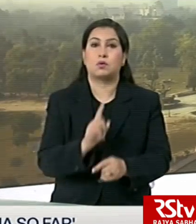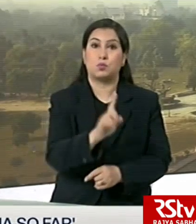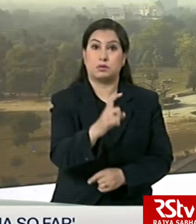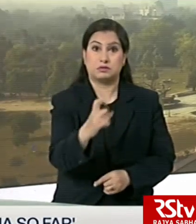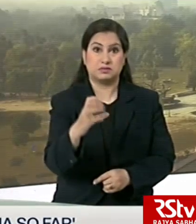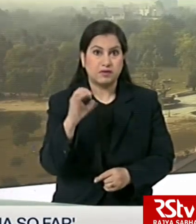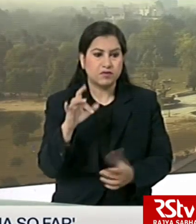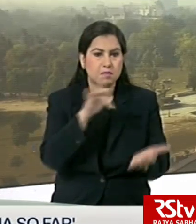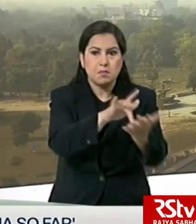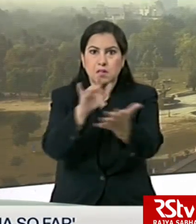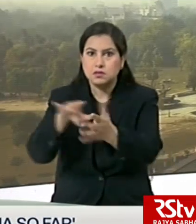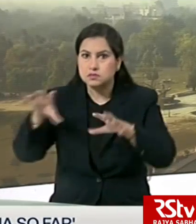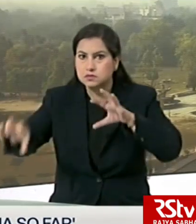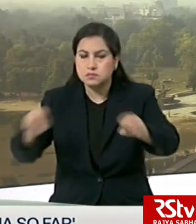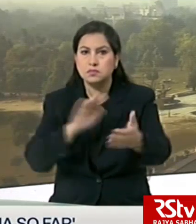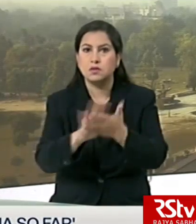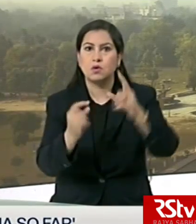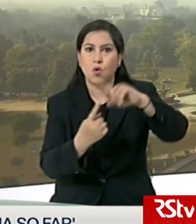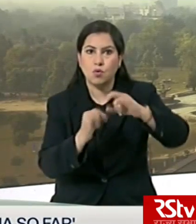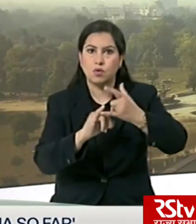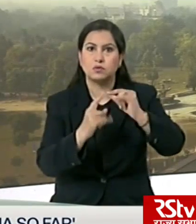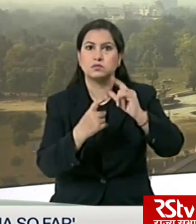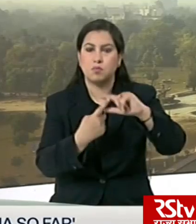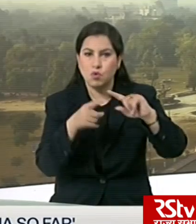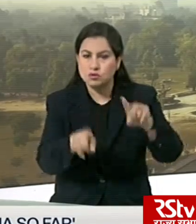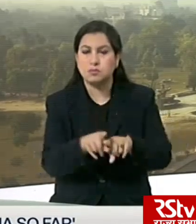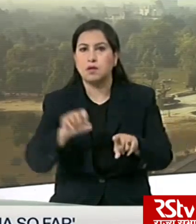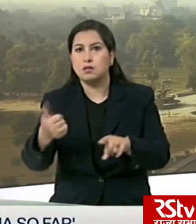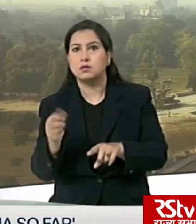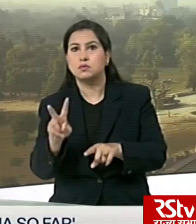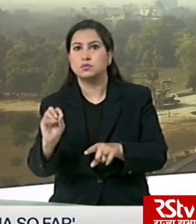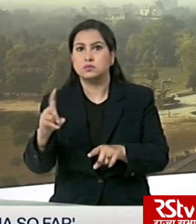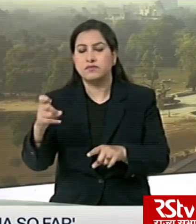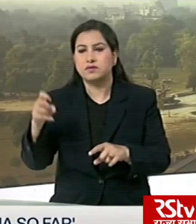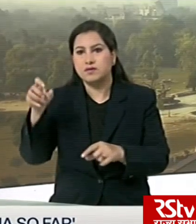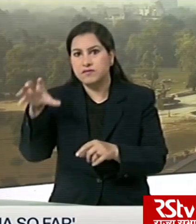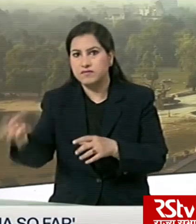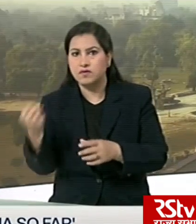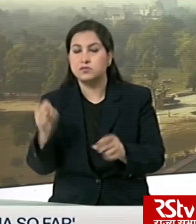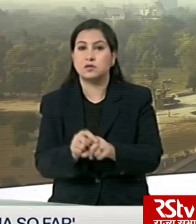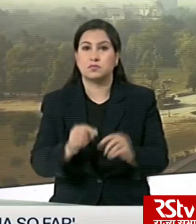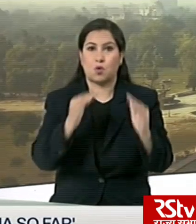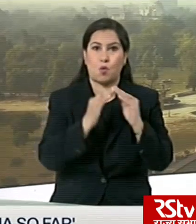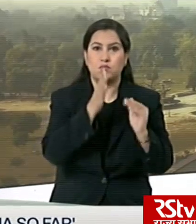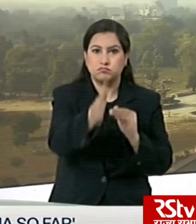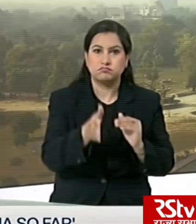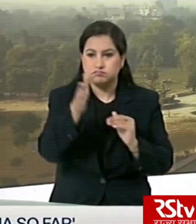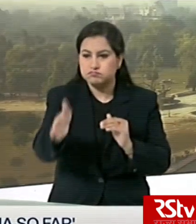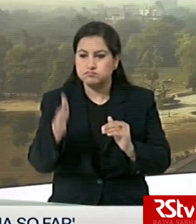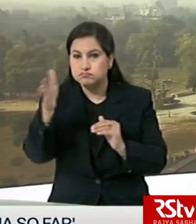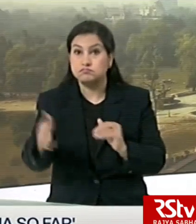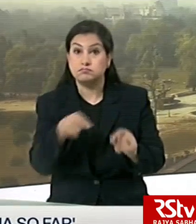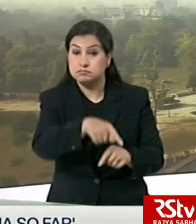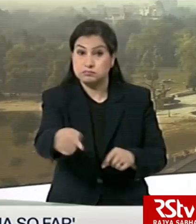hotspots and 207 non-spot districts identified. Door-to-door survey to be done in the hotspot areas.